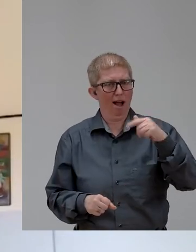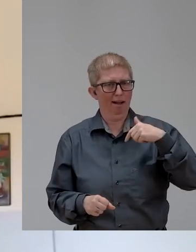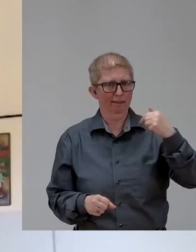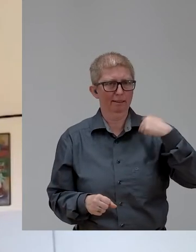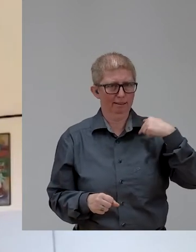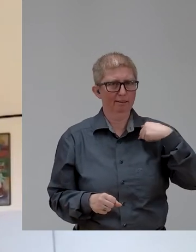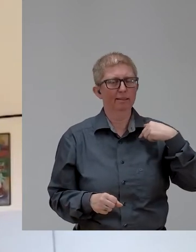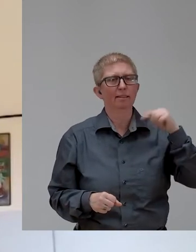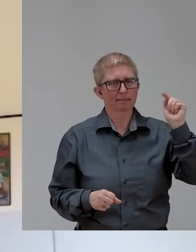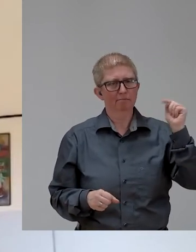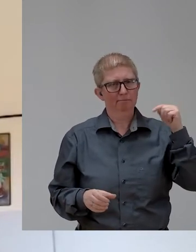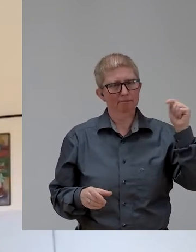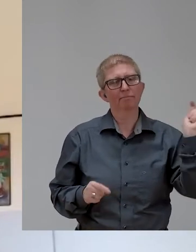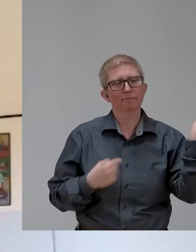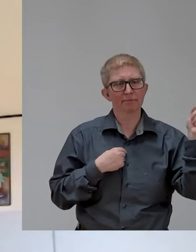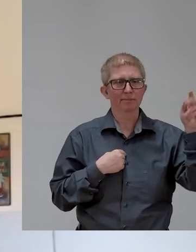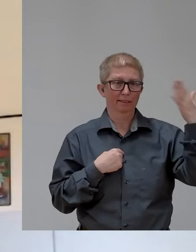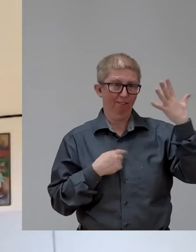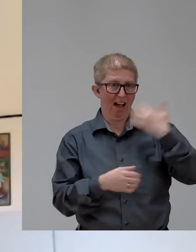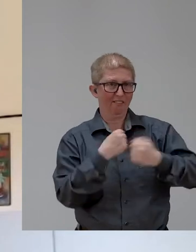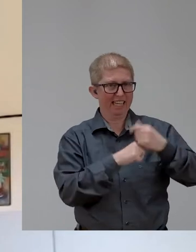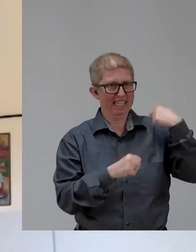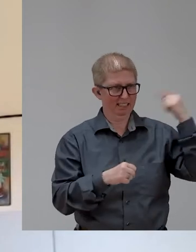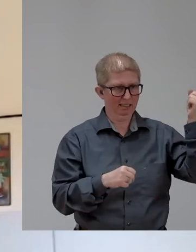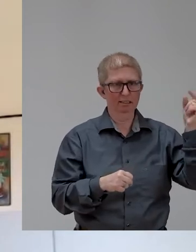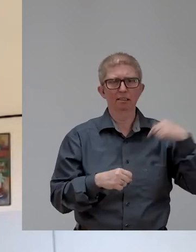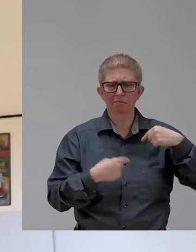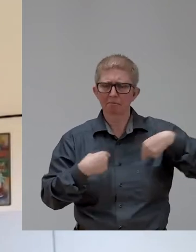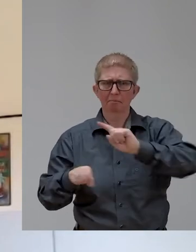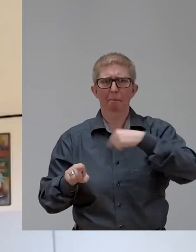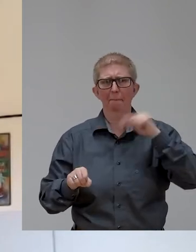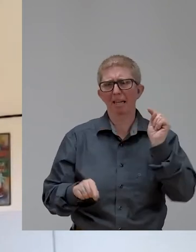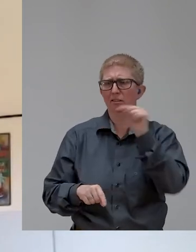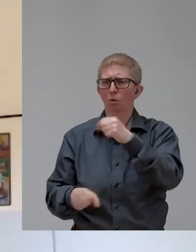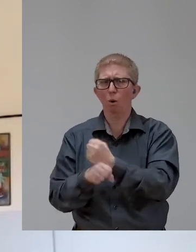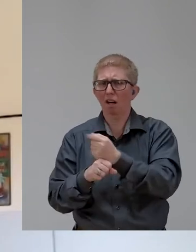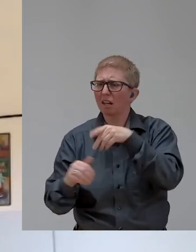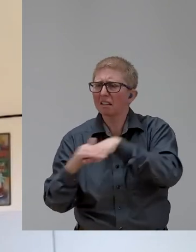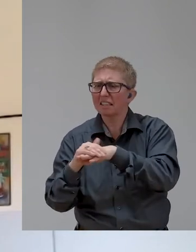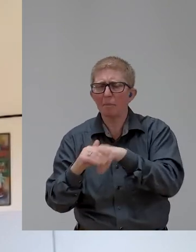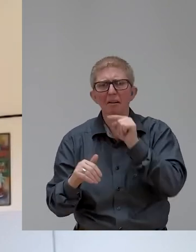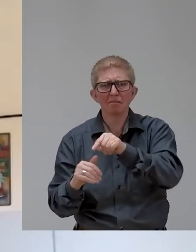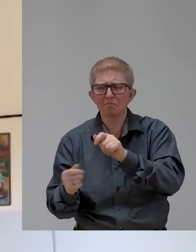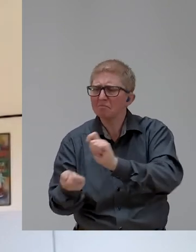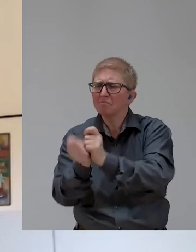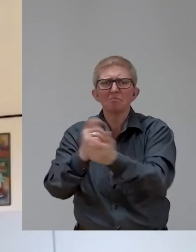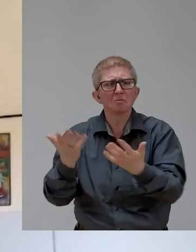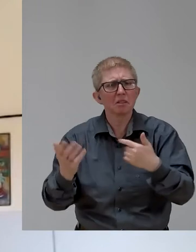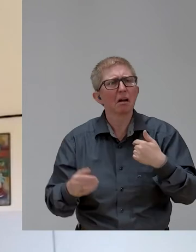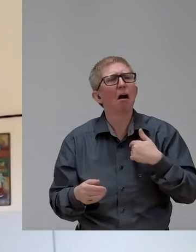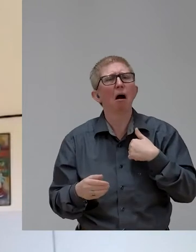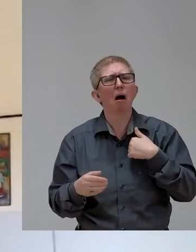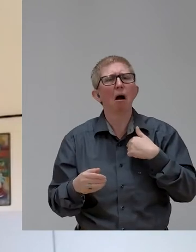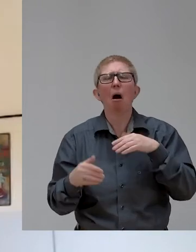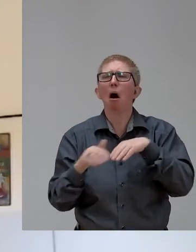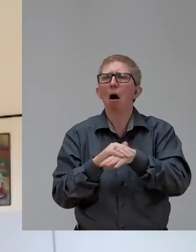making accessibility matter at scale at Microsoft. And we've always been good at accessibility and disability inclusion. But I